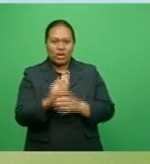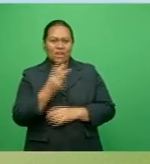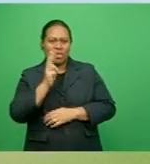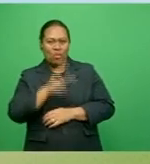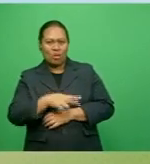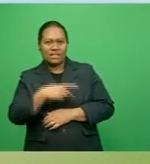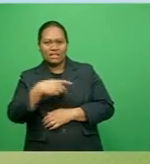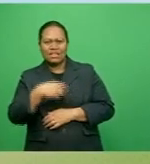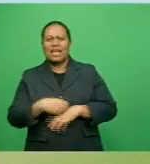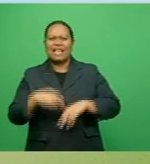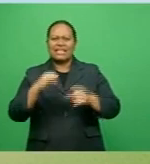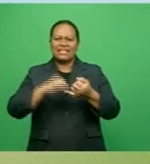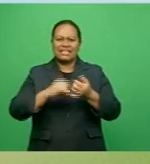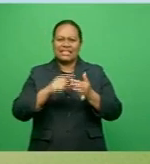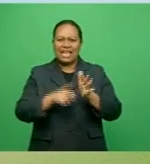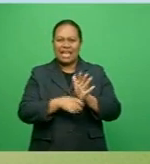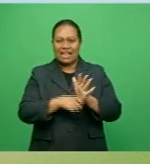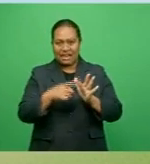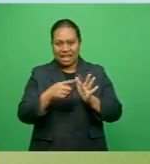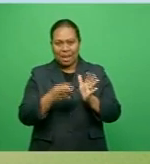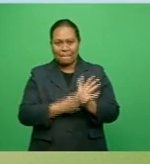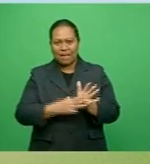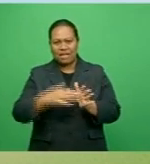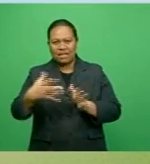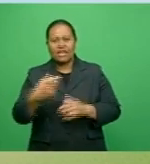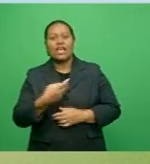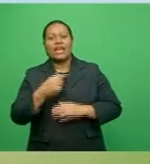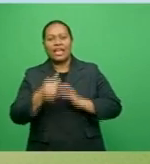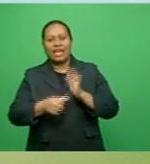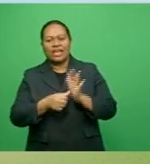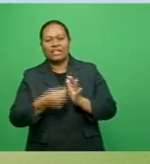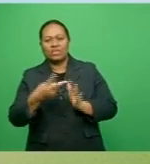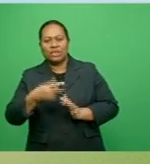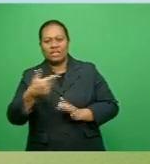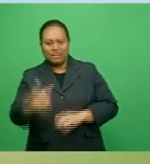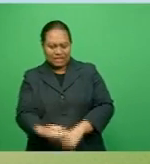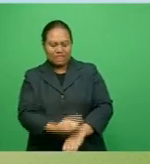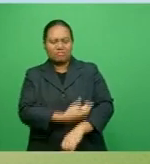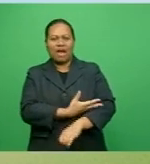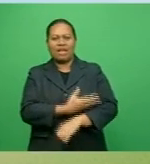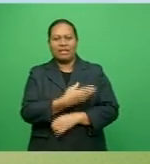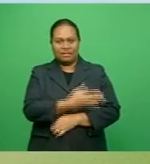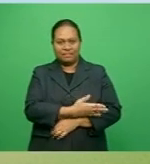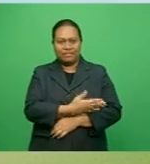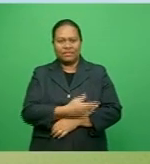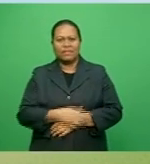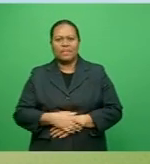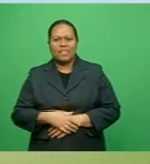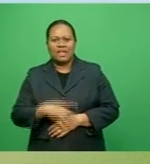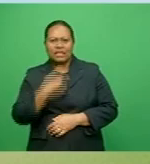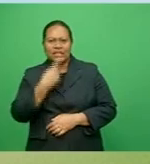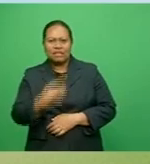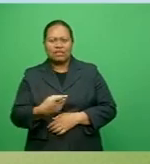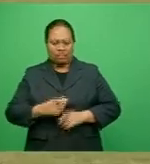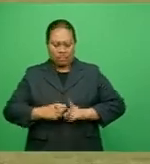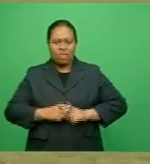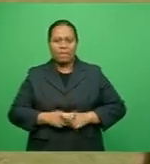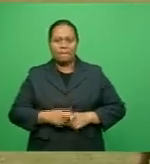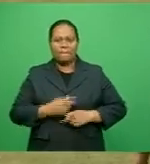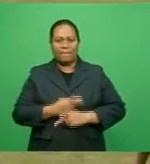Flying Fijian star Sermay Mburotu inspire 27-year-old Lepani Tuivanuavo to chase his passion in rugby.